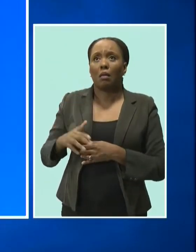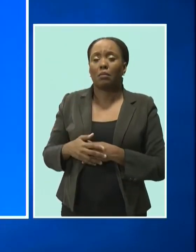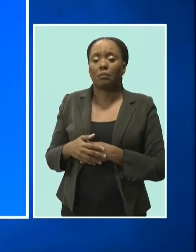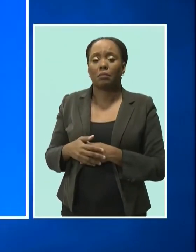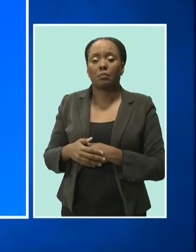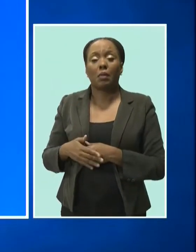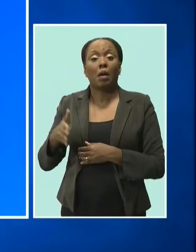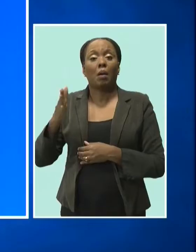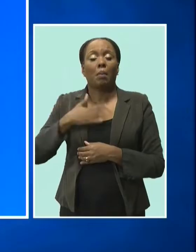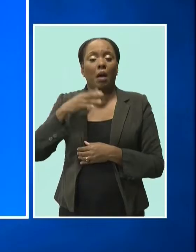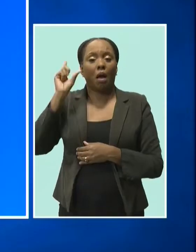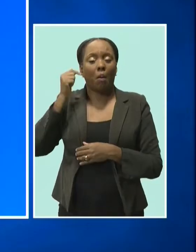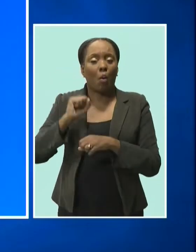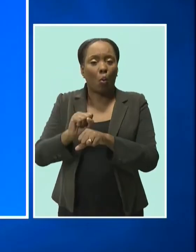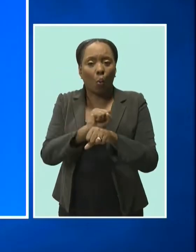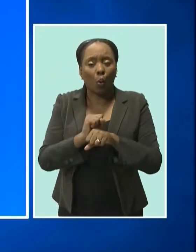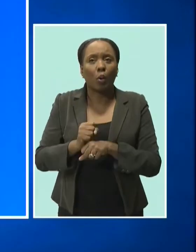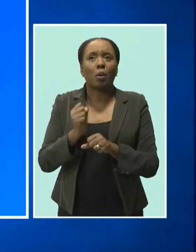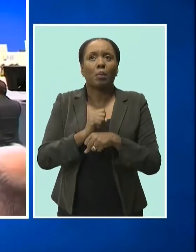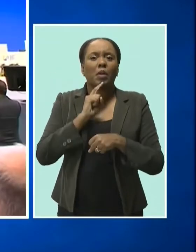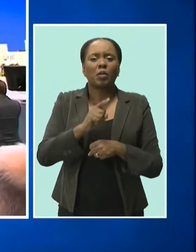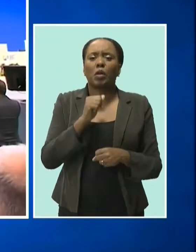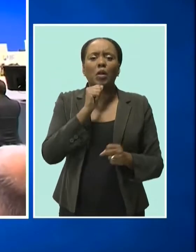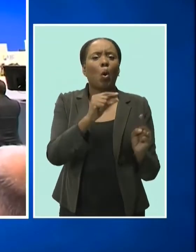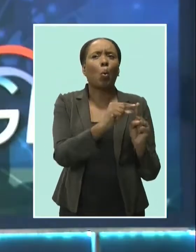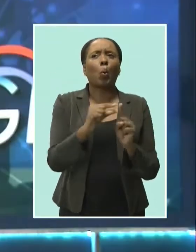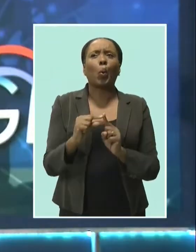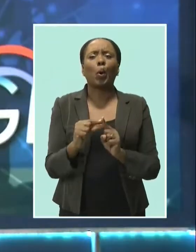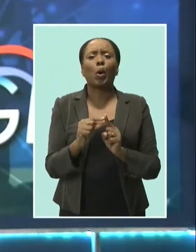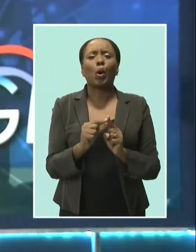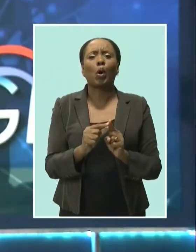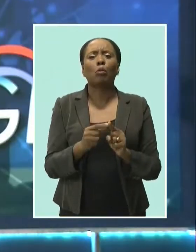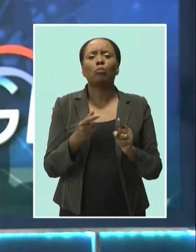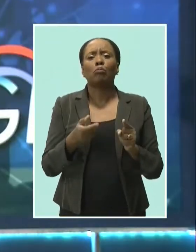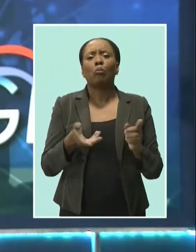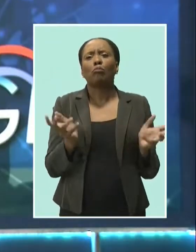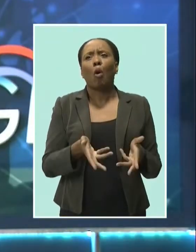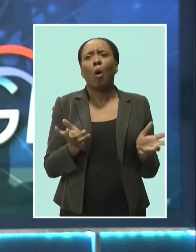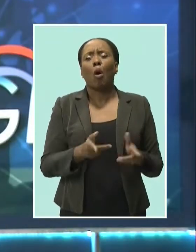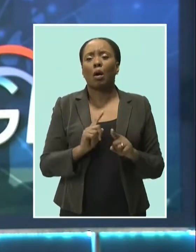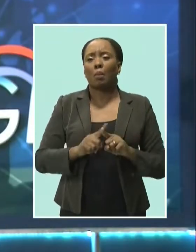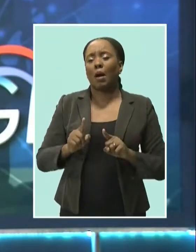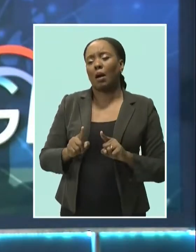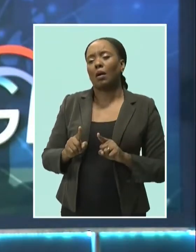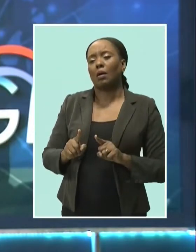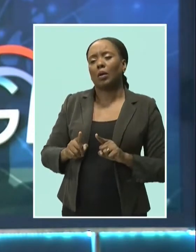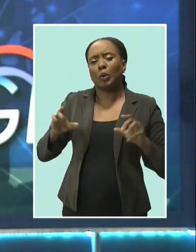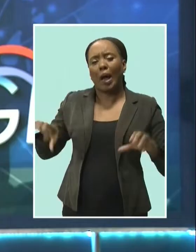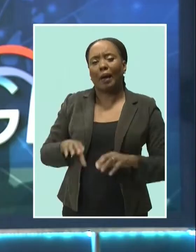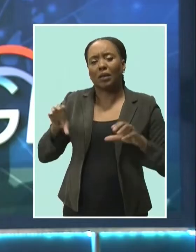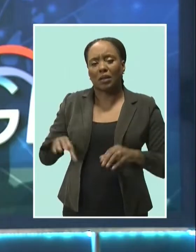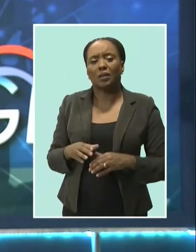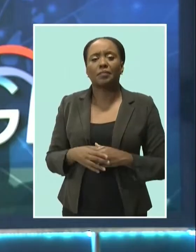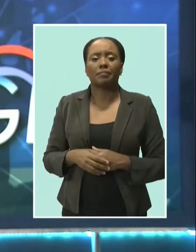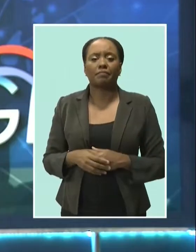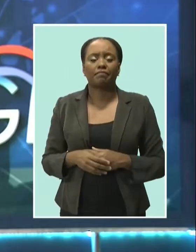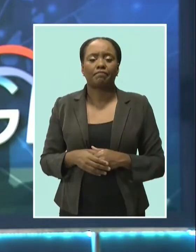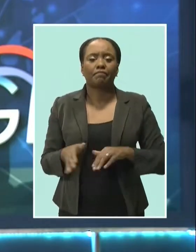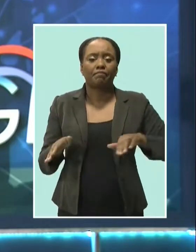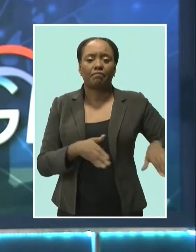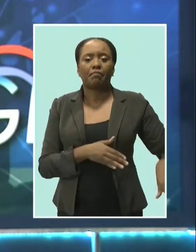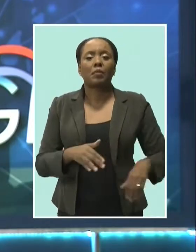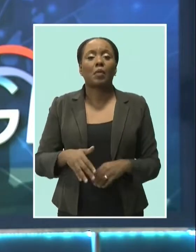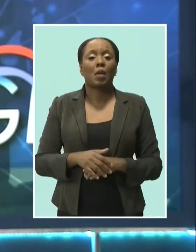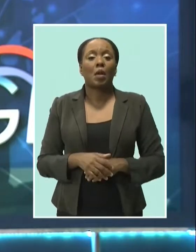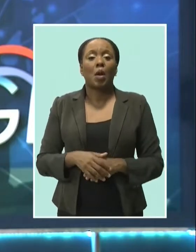commitment is action, not words. Heir to the British throne, Prince Charles says, the scale and scope of the